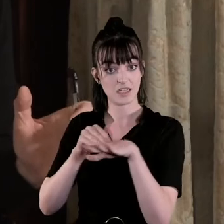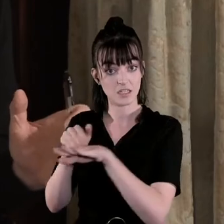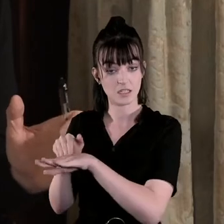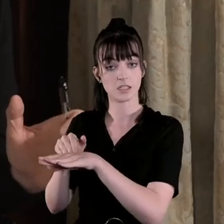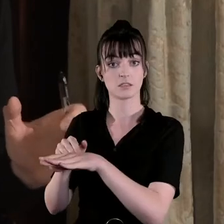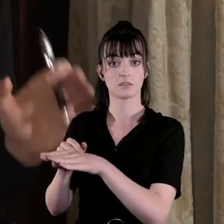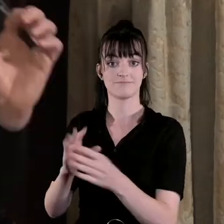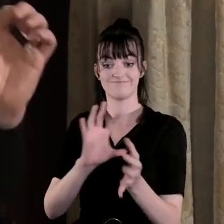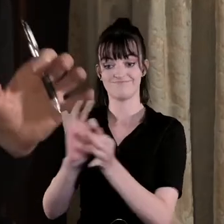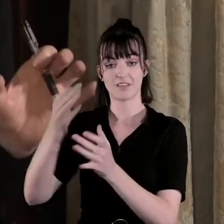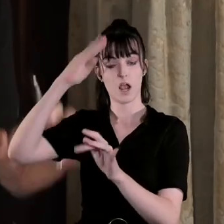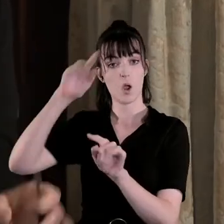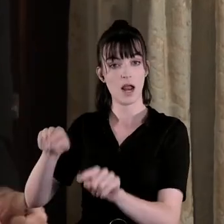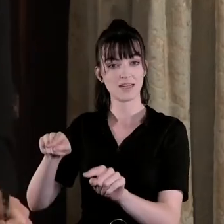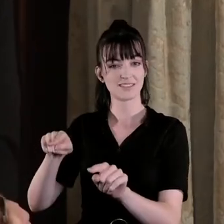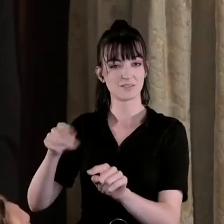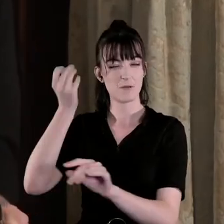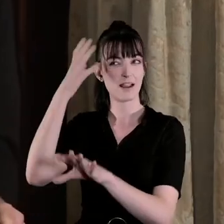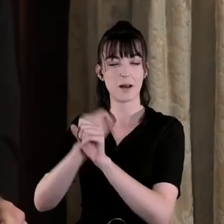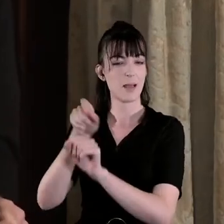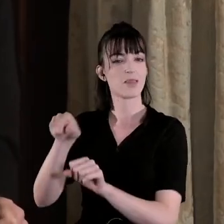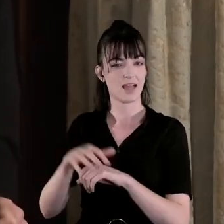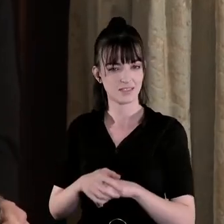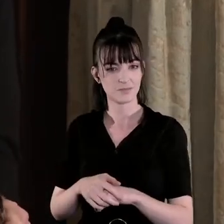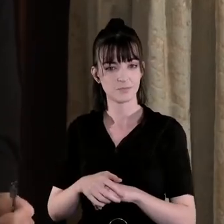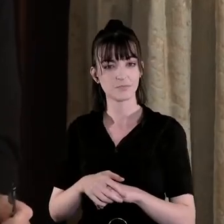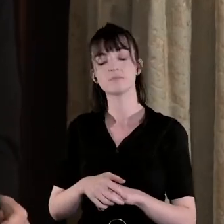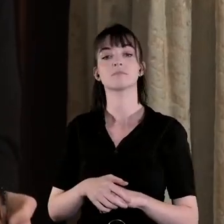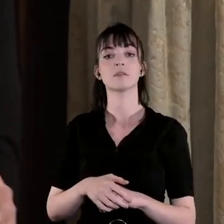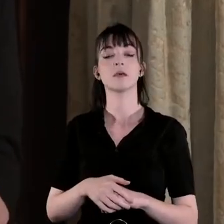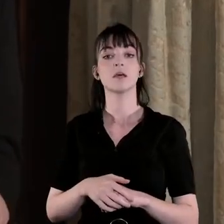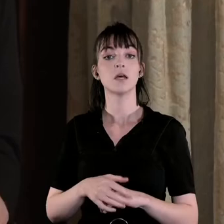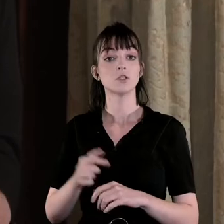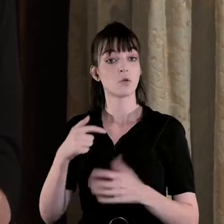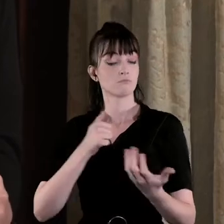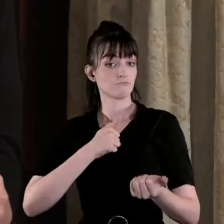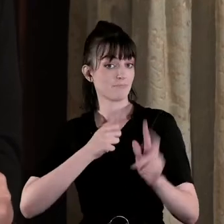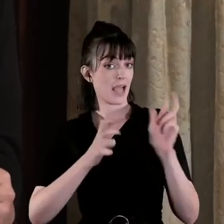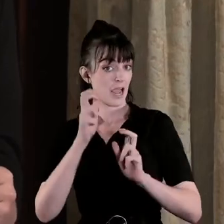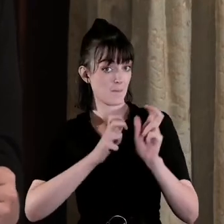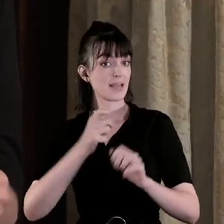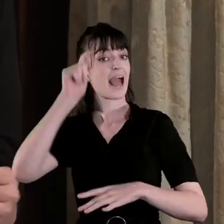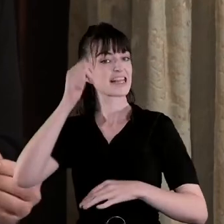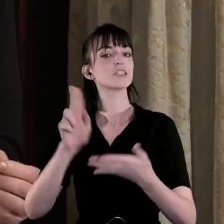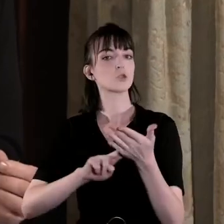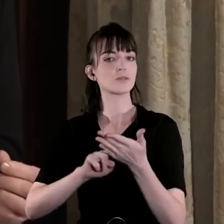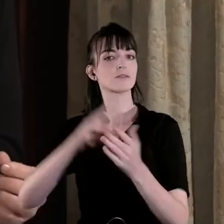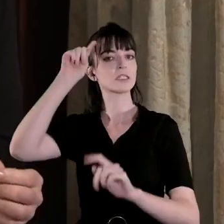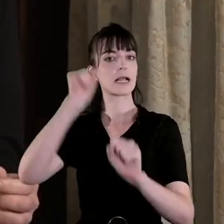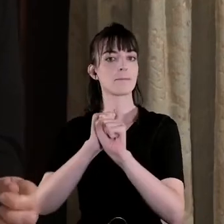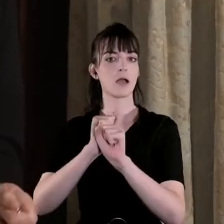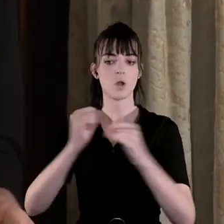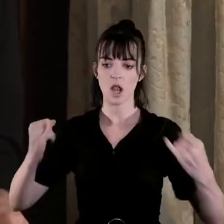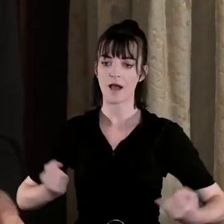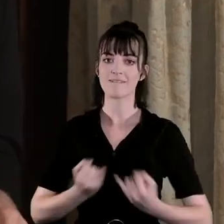what's happening in Ireland I think can sort of fade into the backdrop so I'd argue it's more useful to think of the conflict